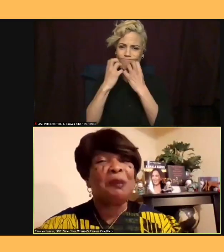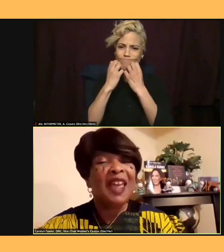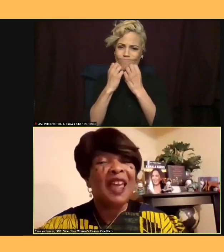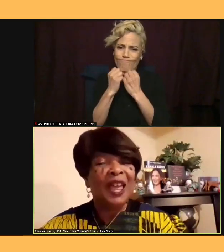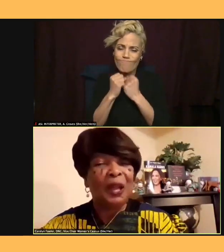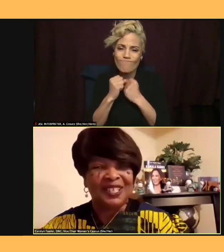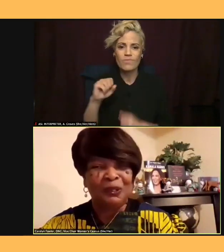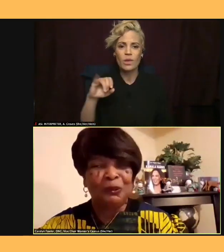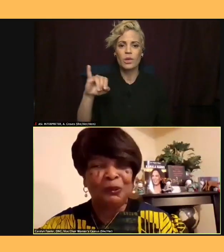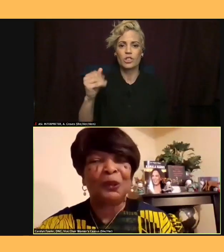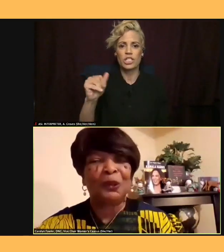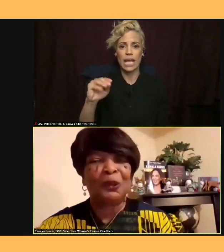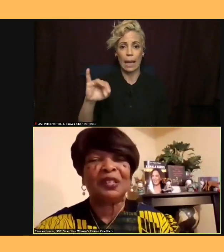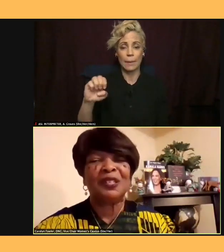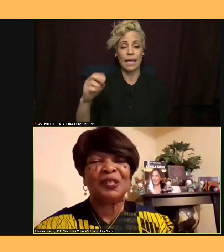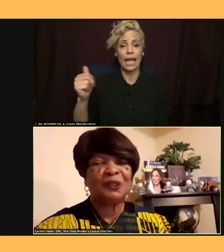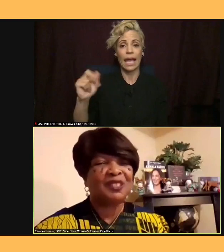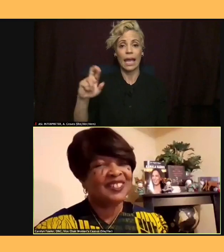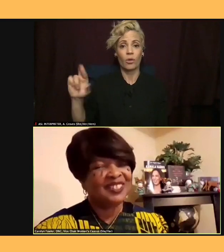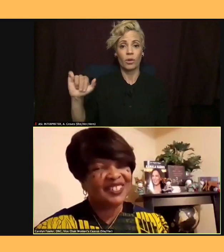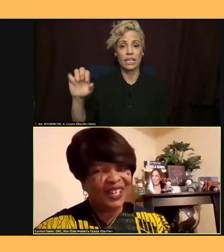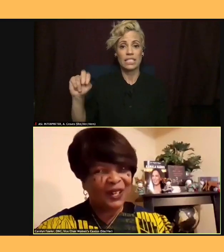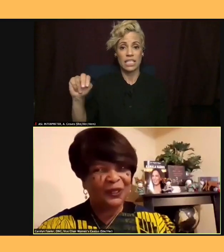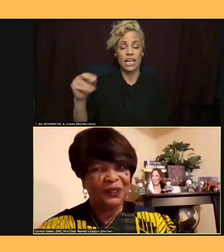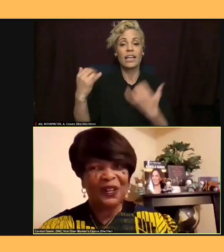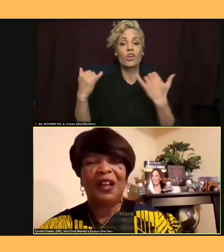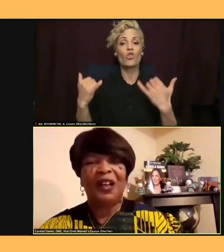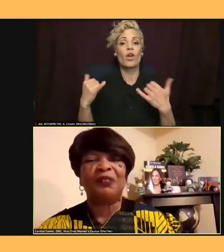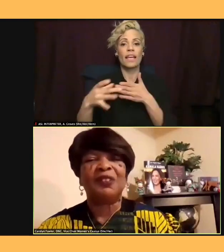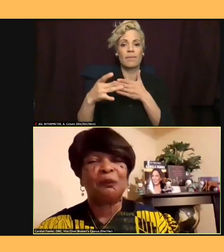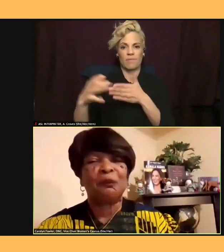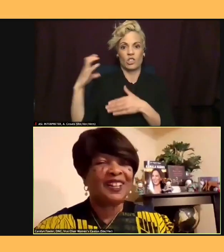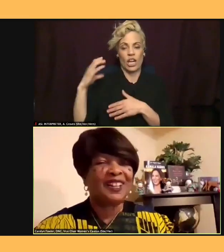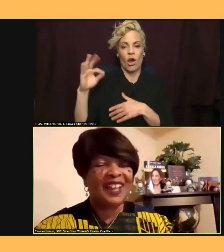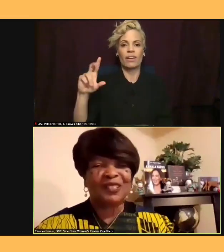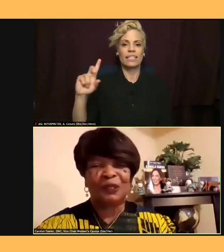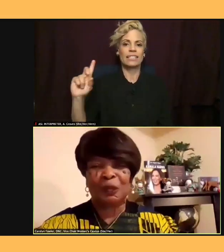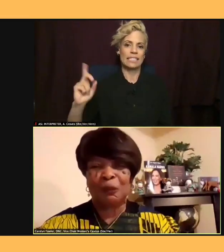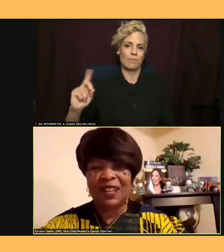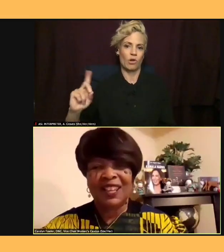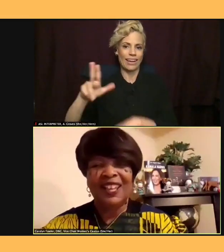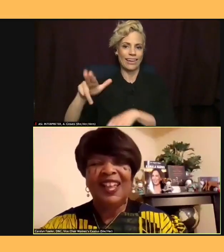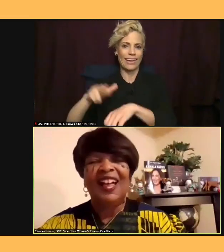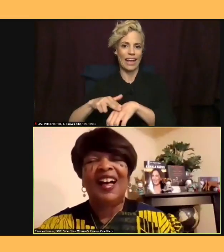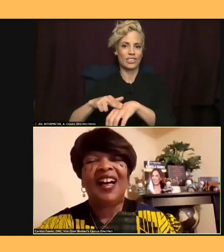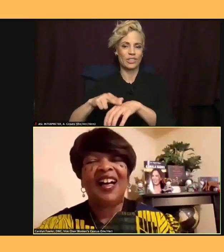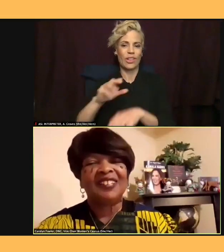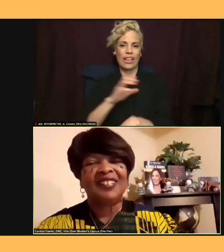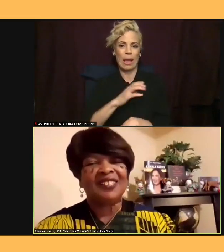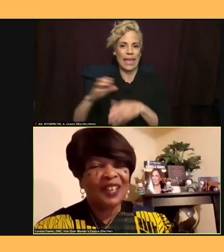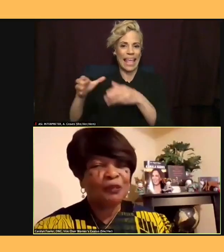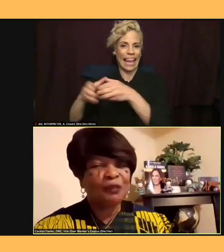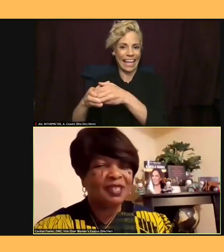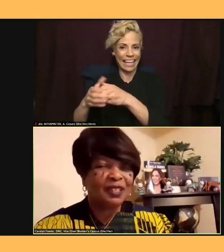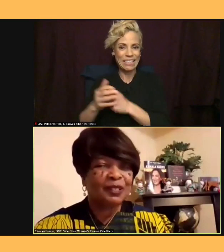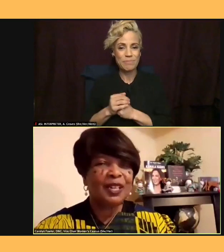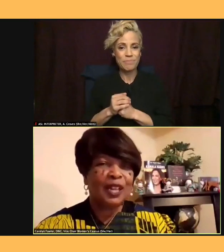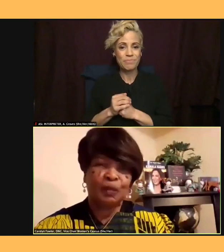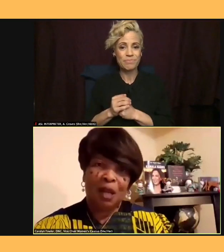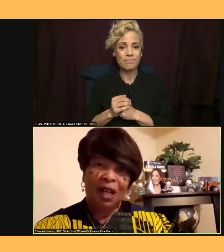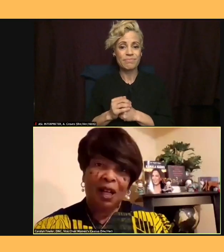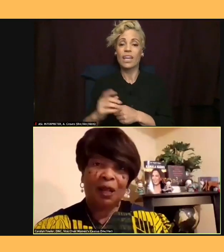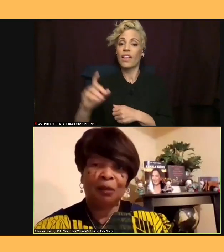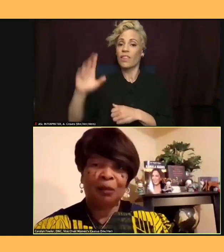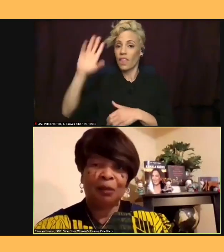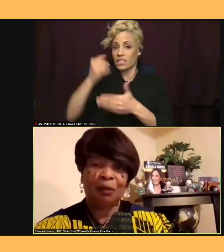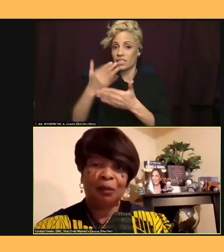currently serves as the chair of the Democratic National Committee. As the son of a single teenage mom, Jamie